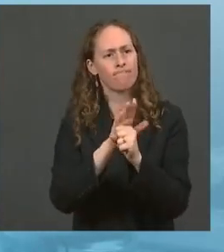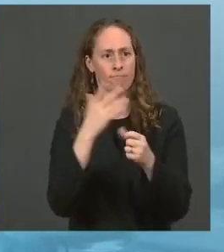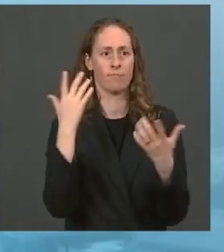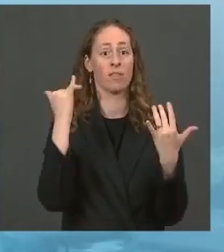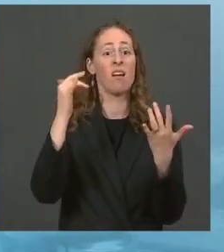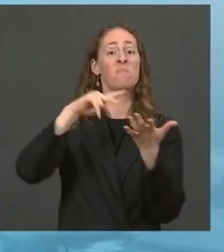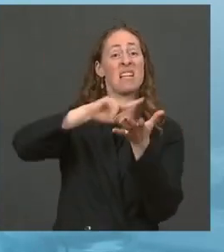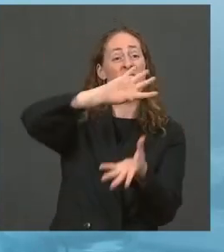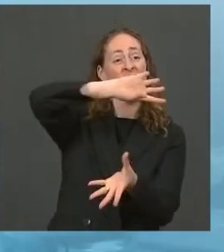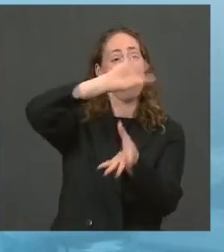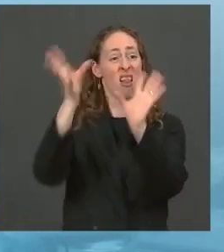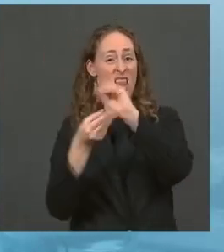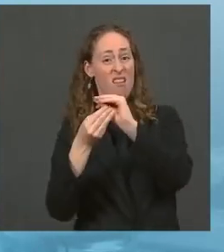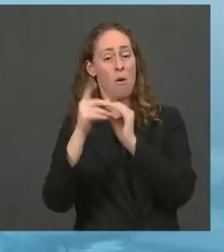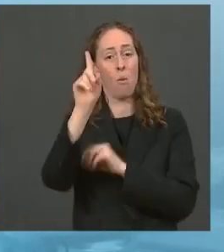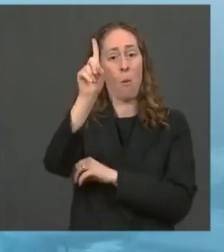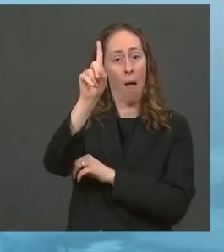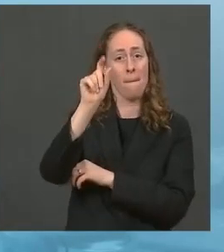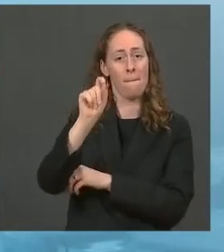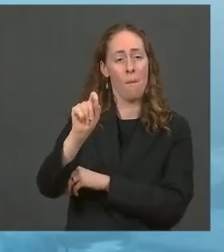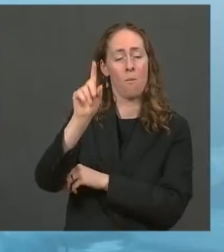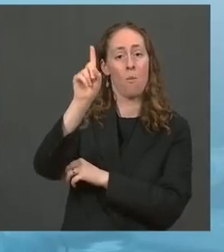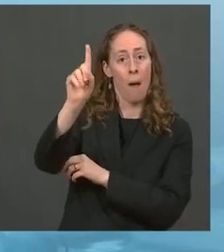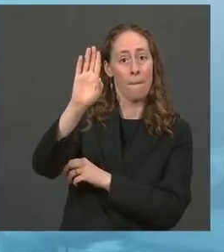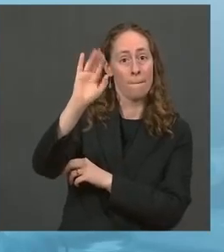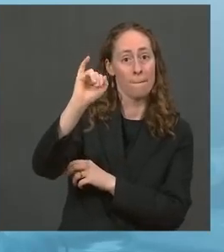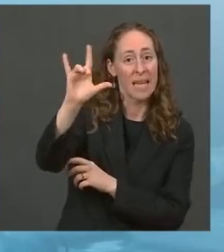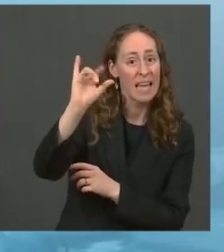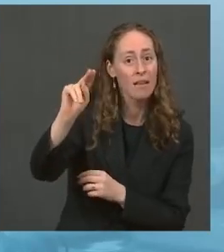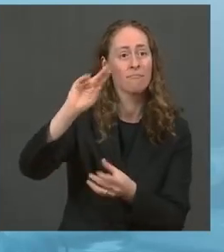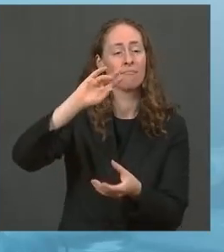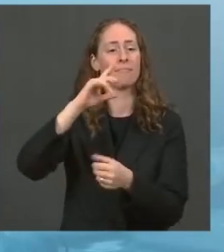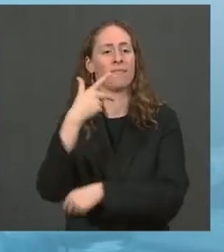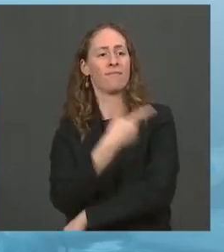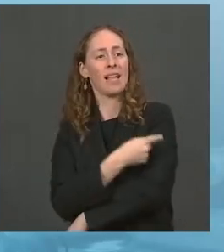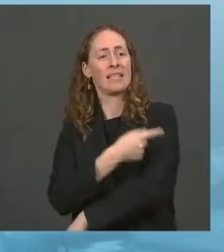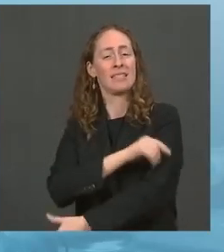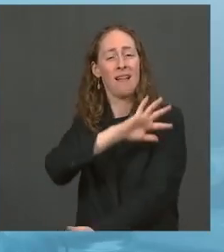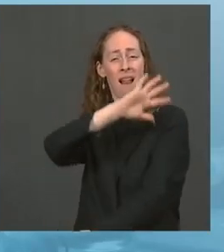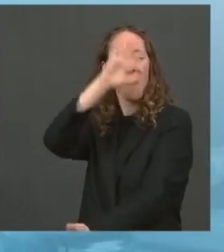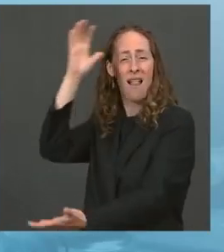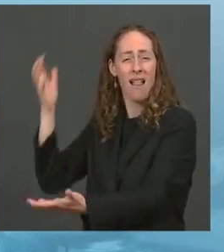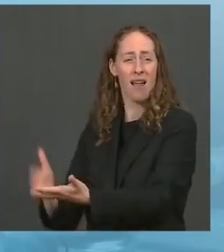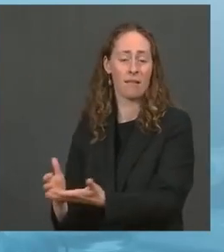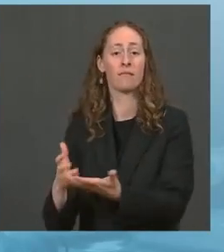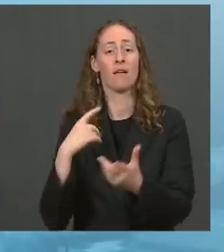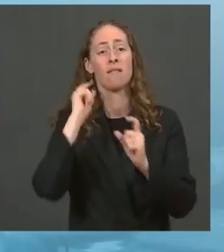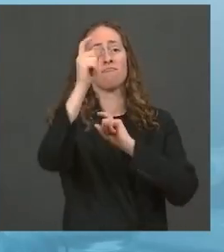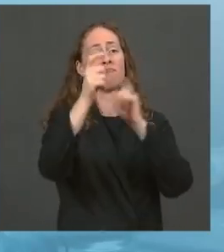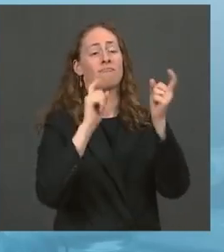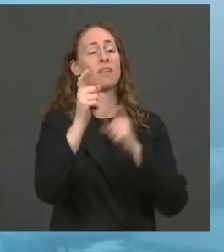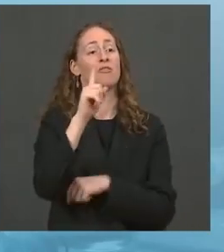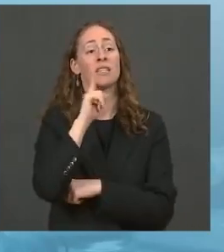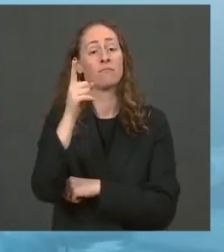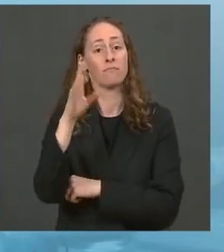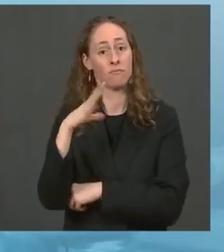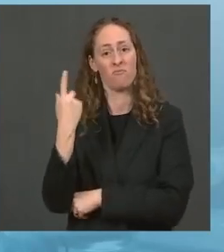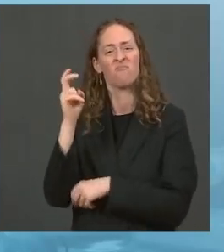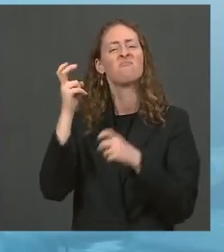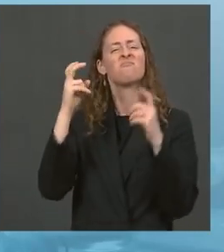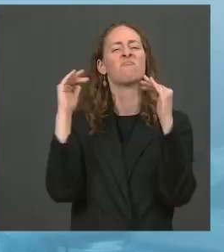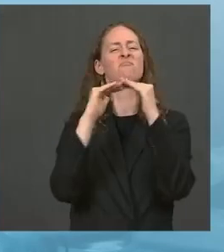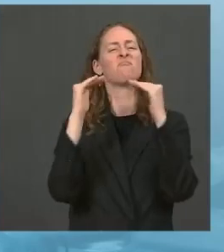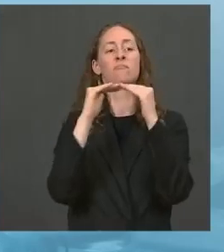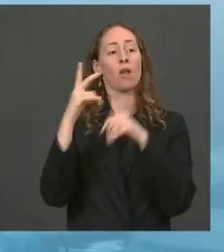billion and vaccines to be donated. Put another way, for every one shot we've administered to date in America,